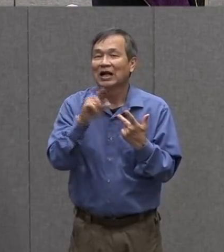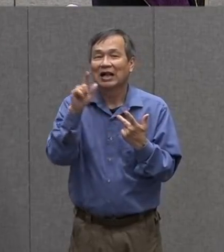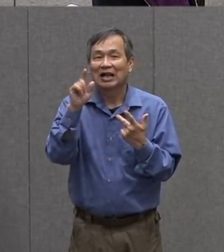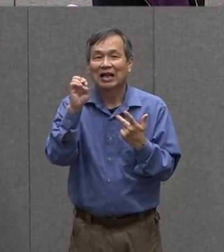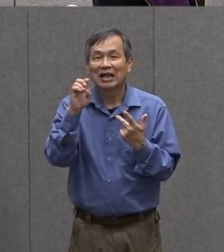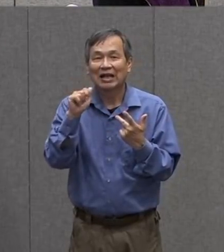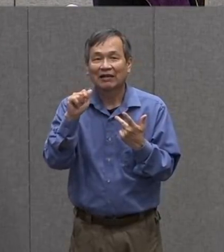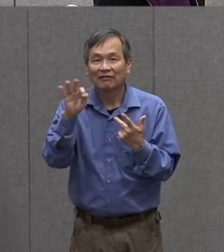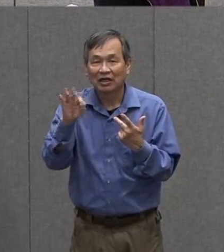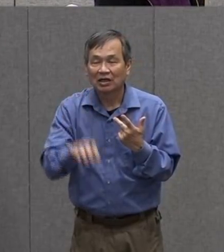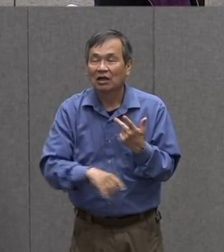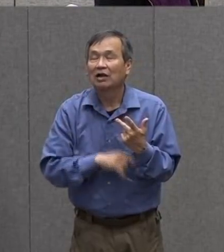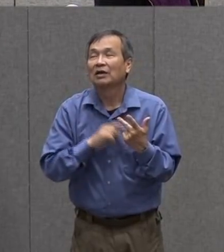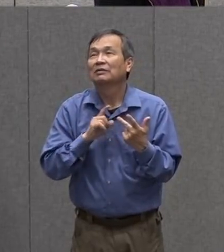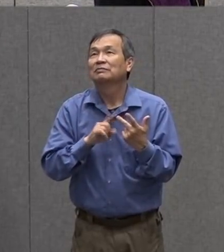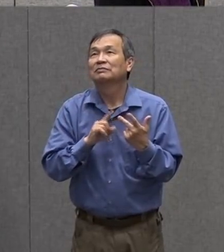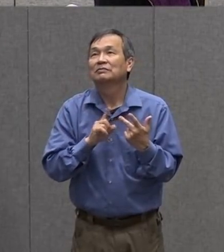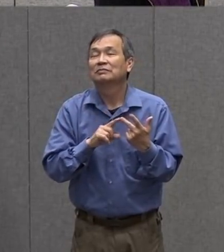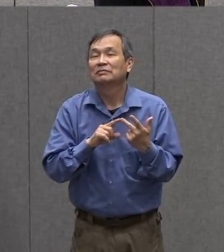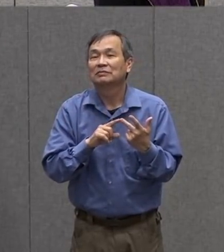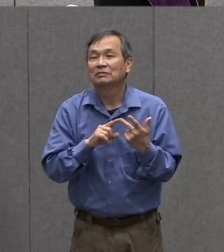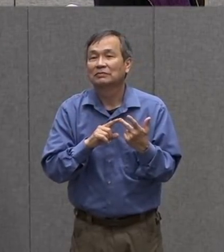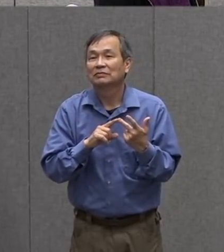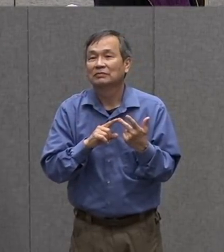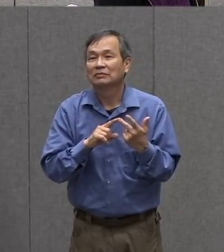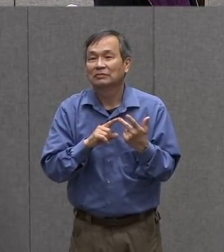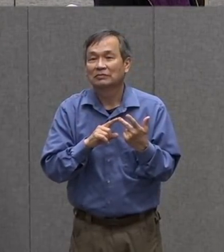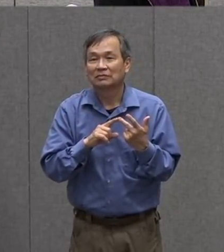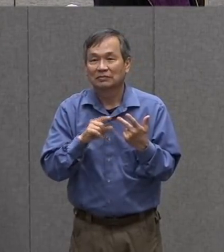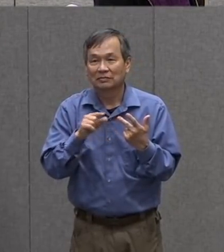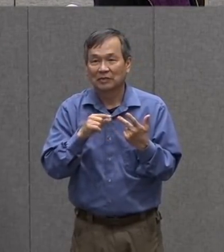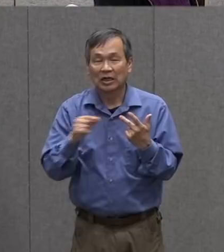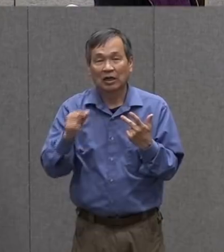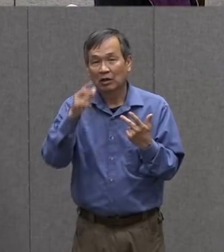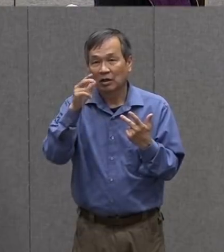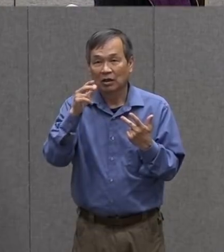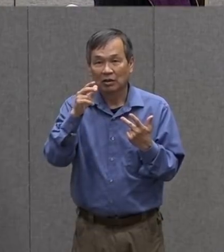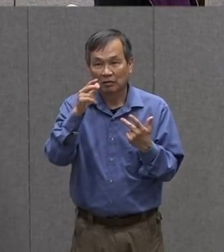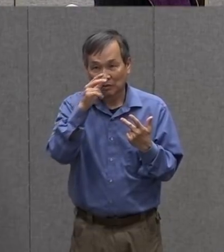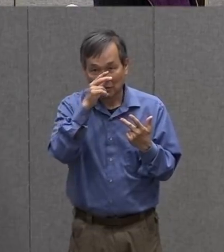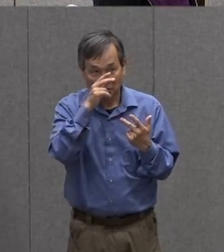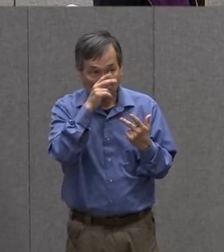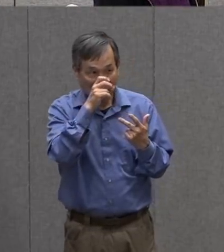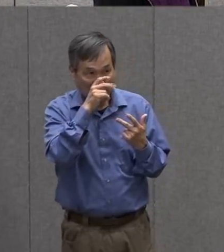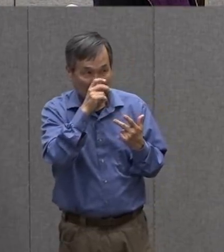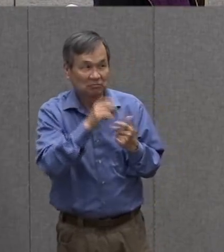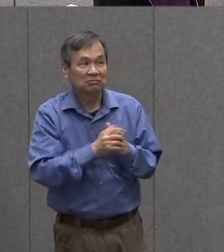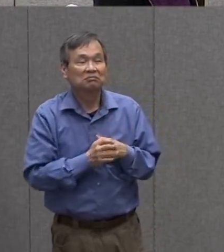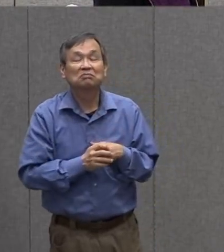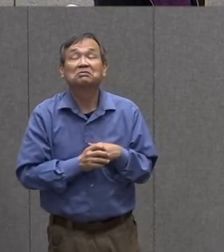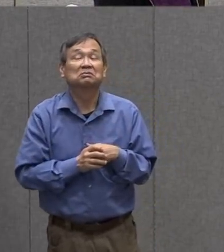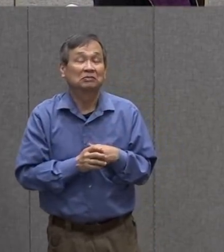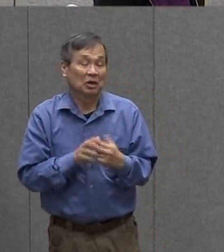and i even found a green bug that was kind of awesome